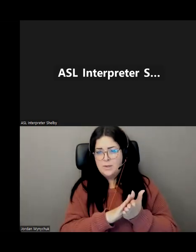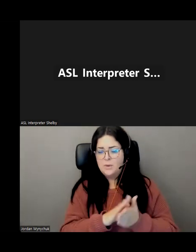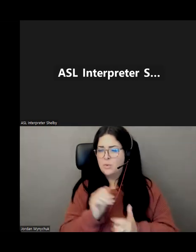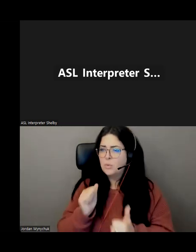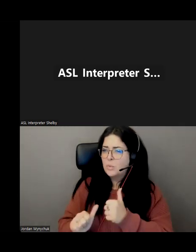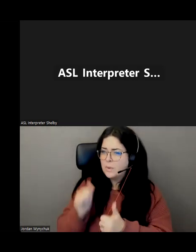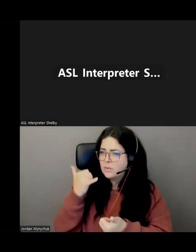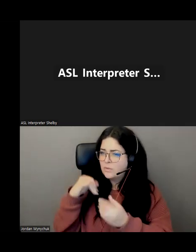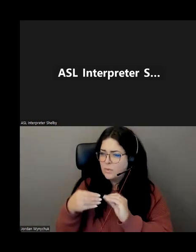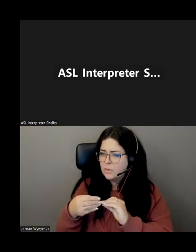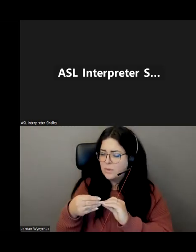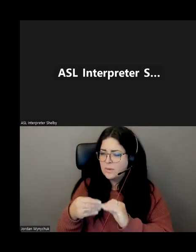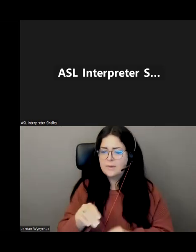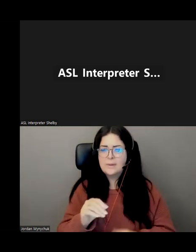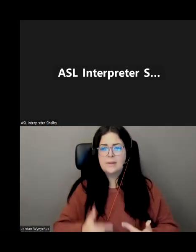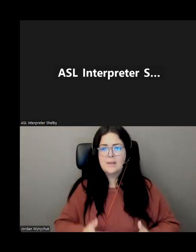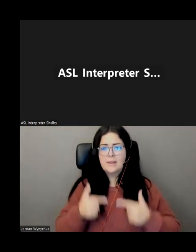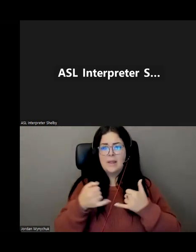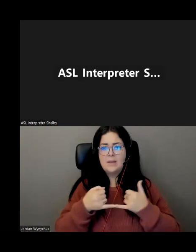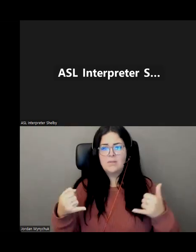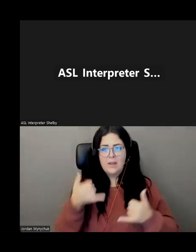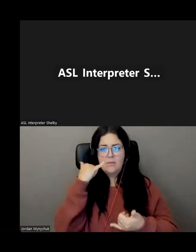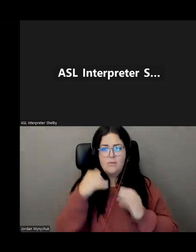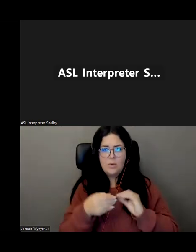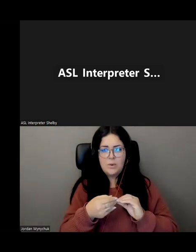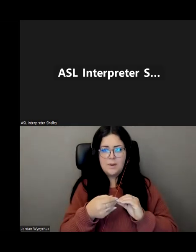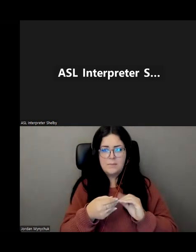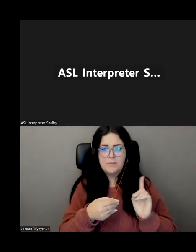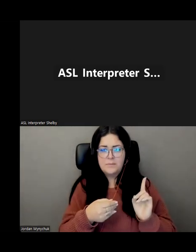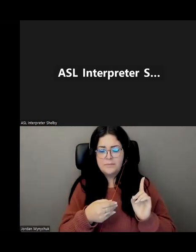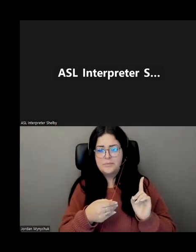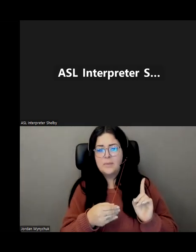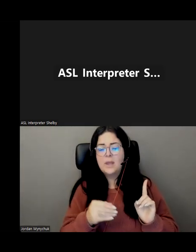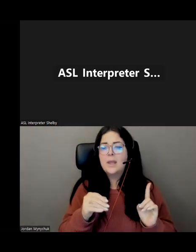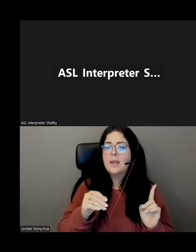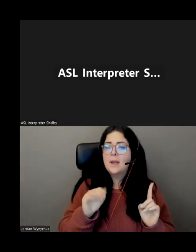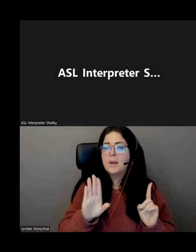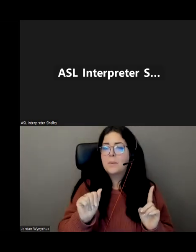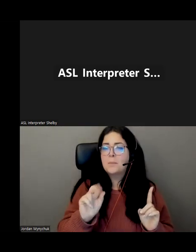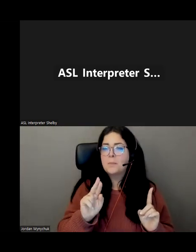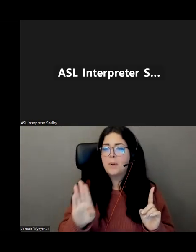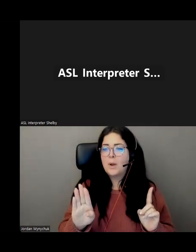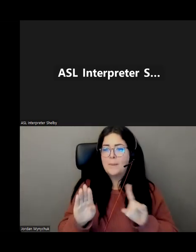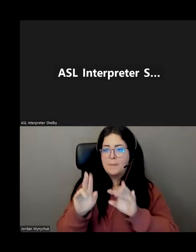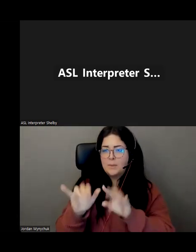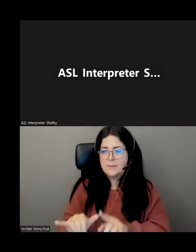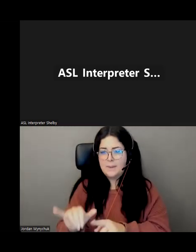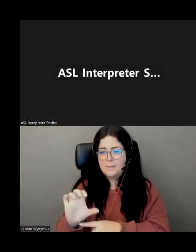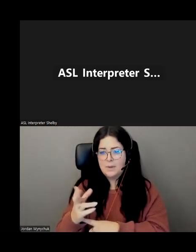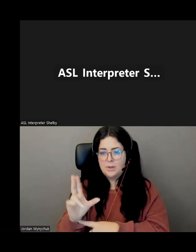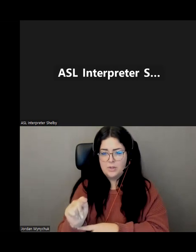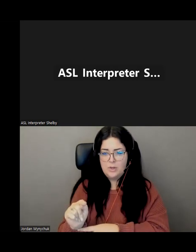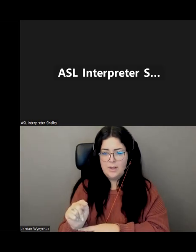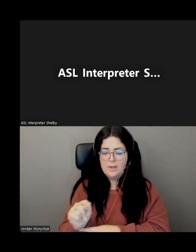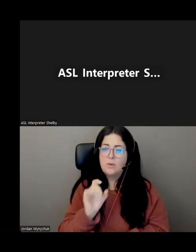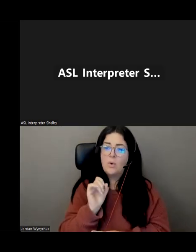that blank one's number okay that number barb you want to type it in the chat yes it's a picture yeah you can do that you can